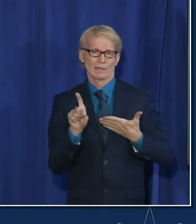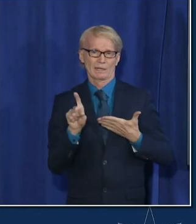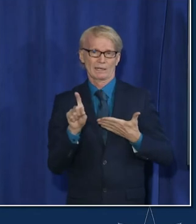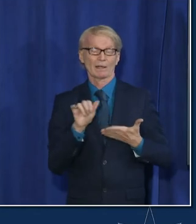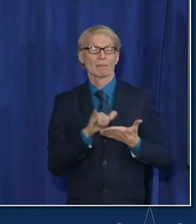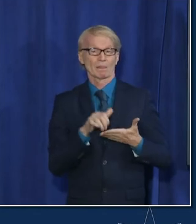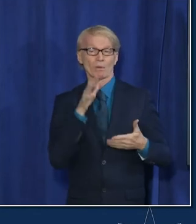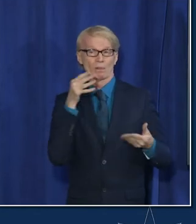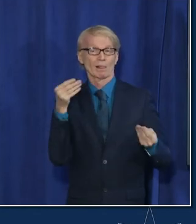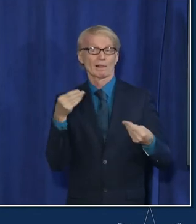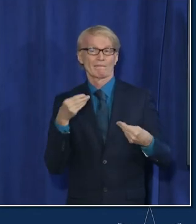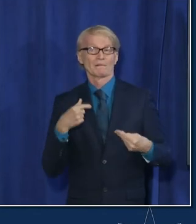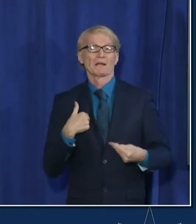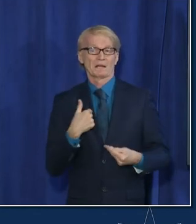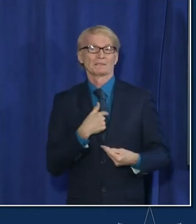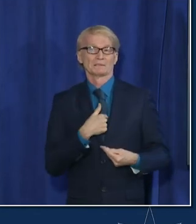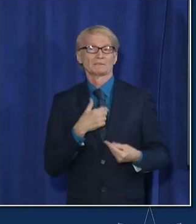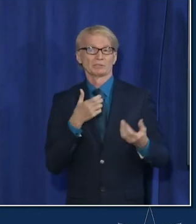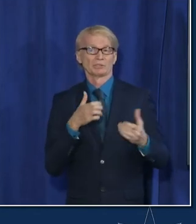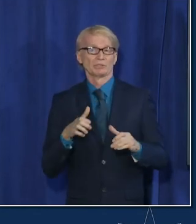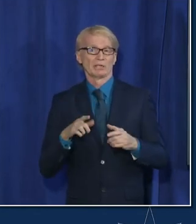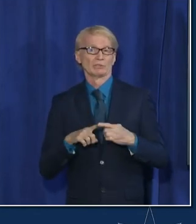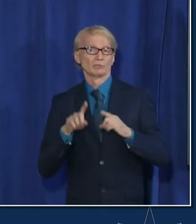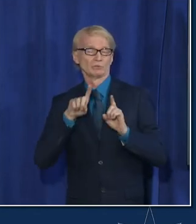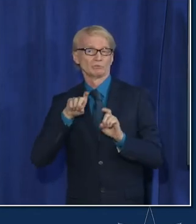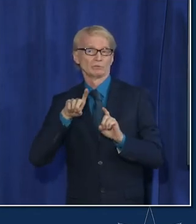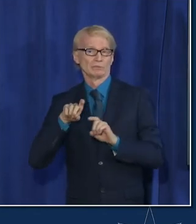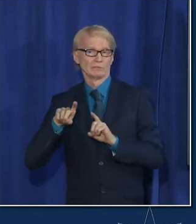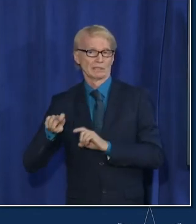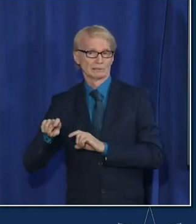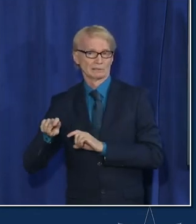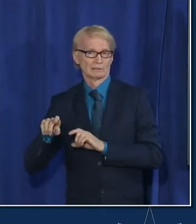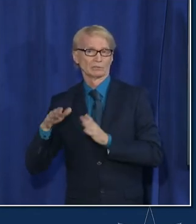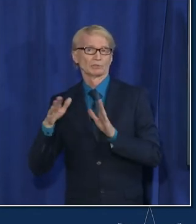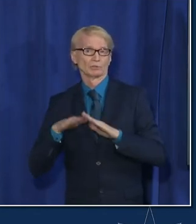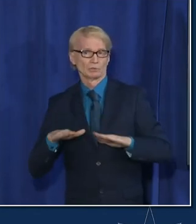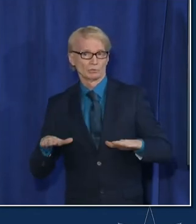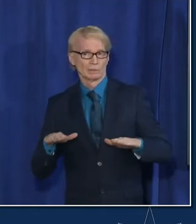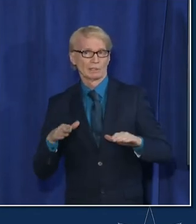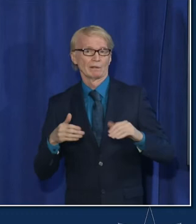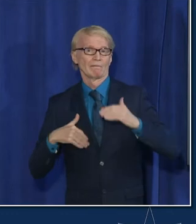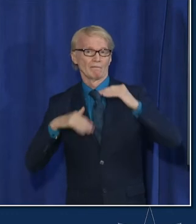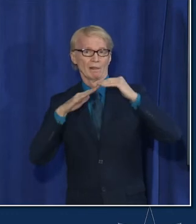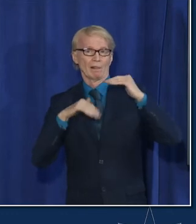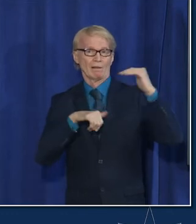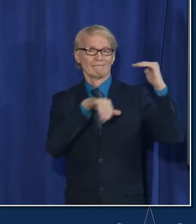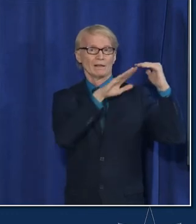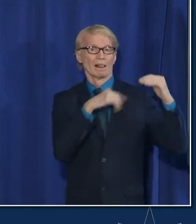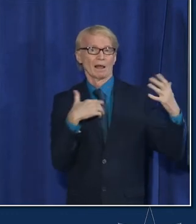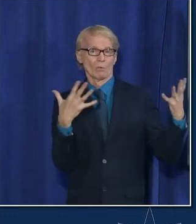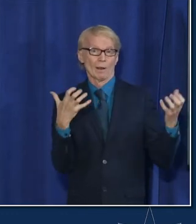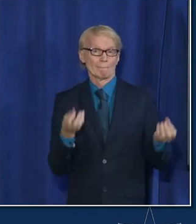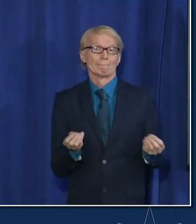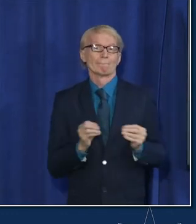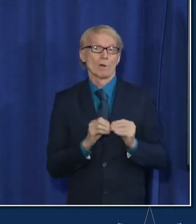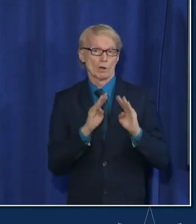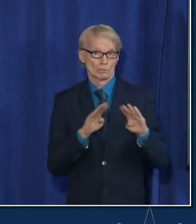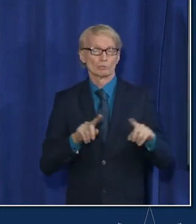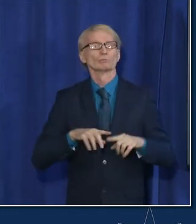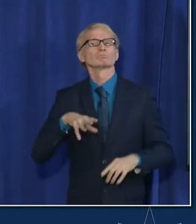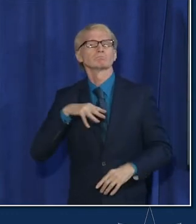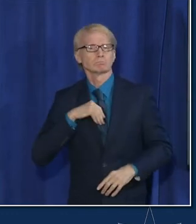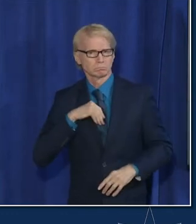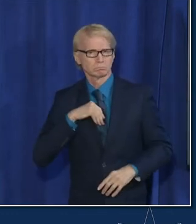that allows us again to be able to to test the children have been consented again we're going to continue to build capacity i still want more children to consent to